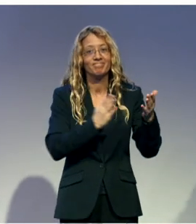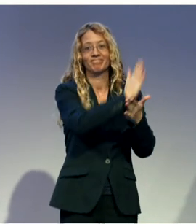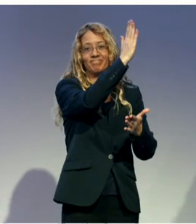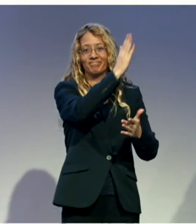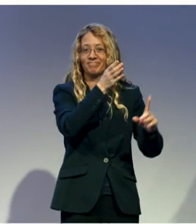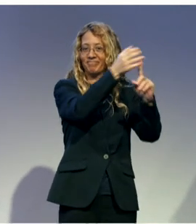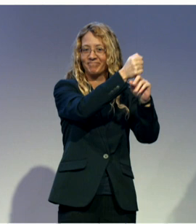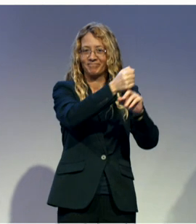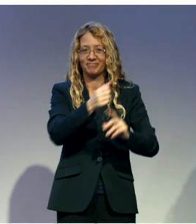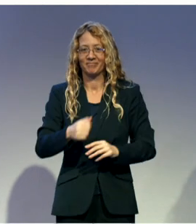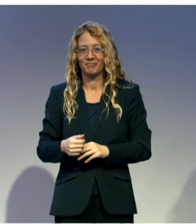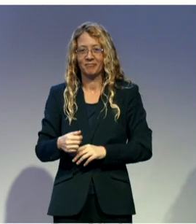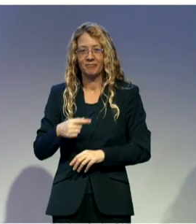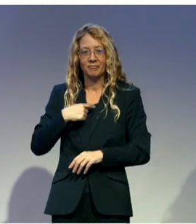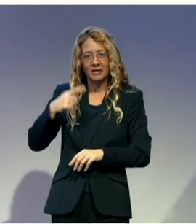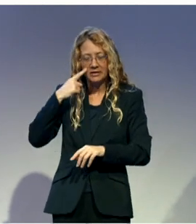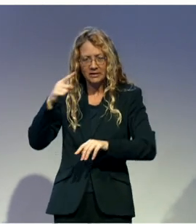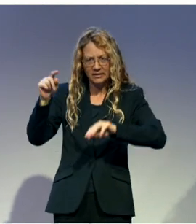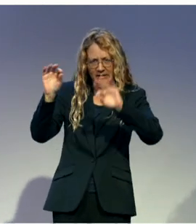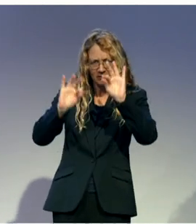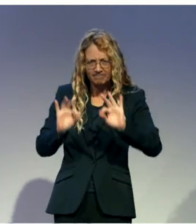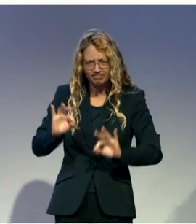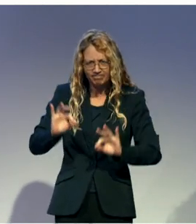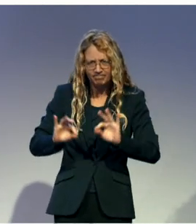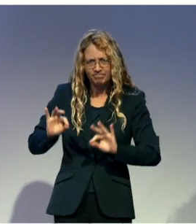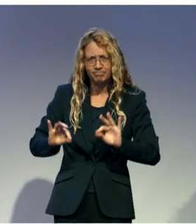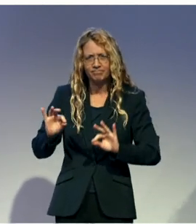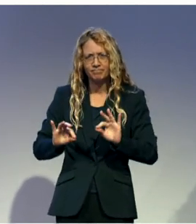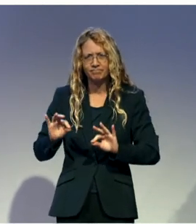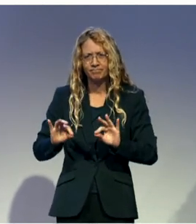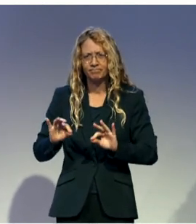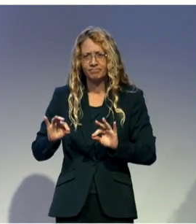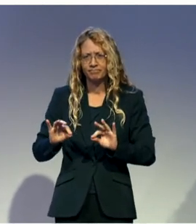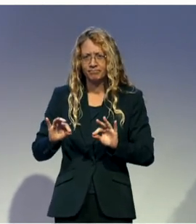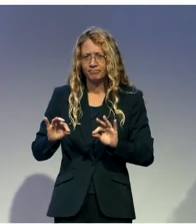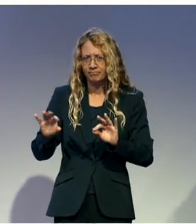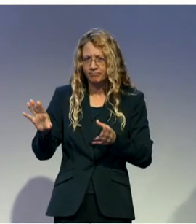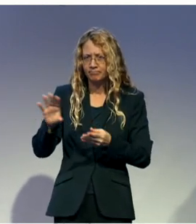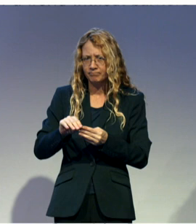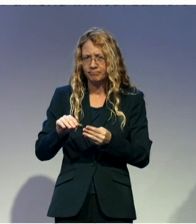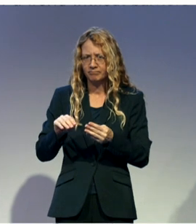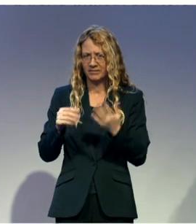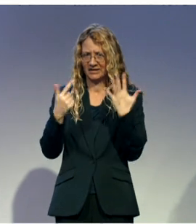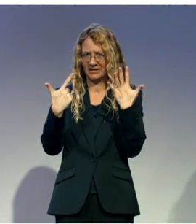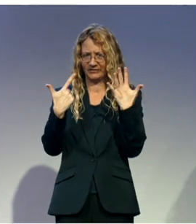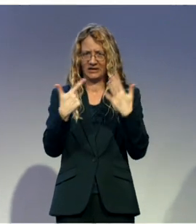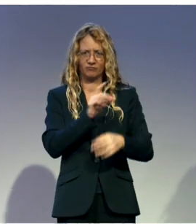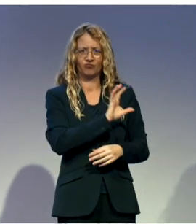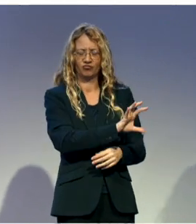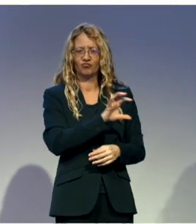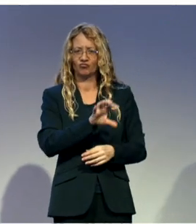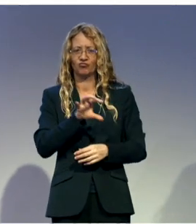sustainability of what we have done, we identified seven areas. We cannot work in isolation. We need to work together. We need to